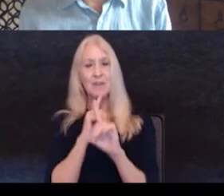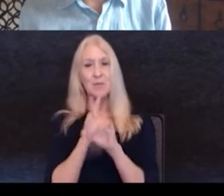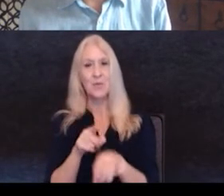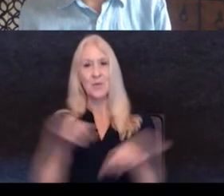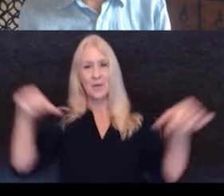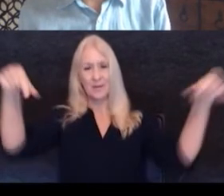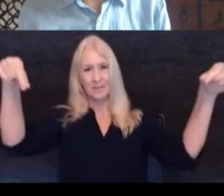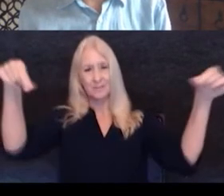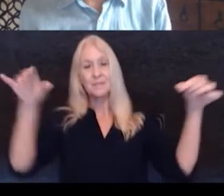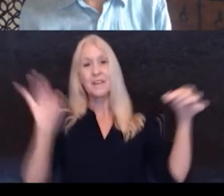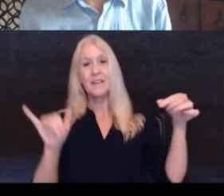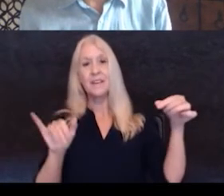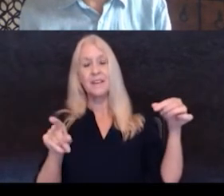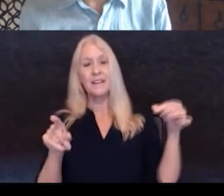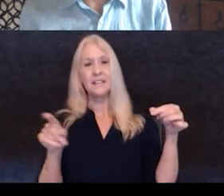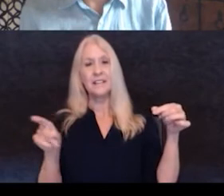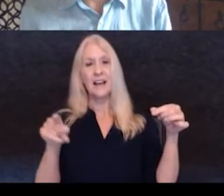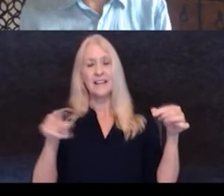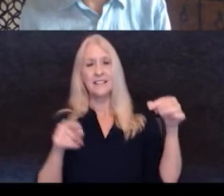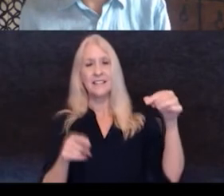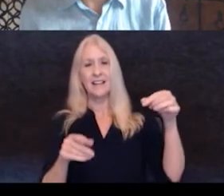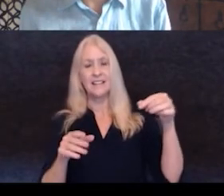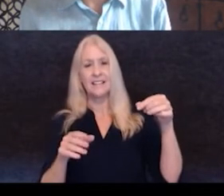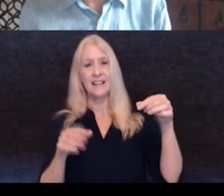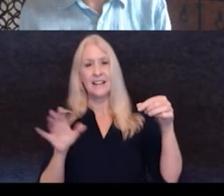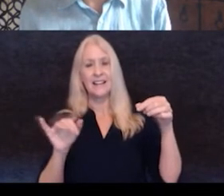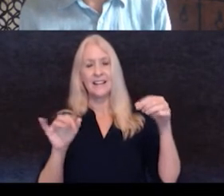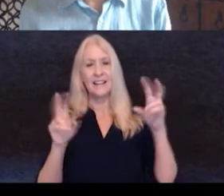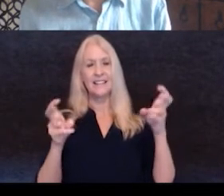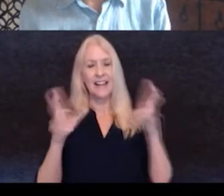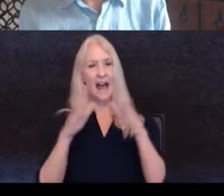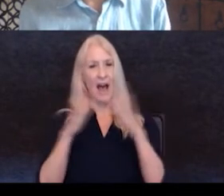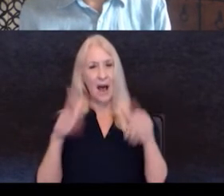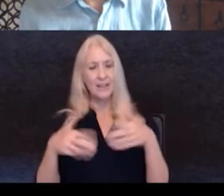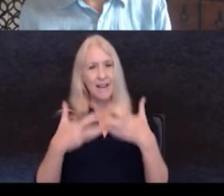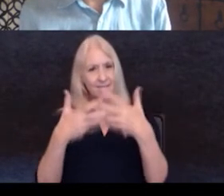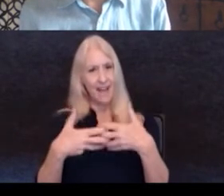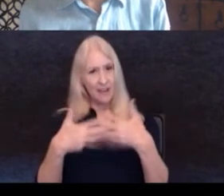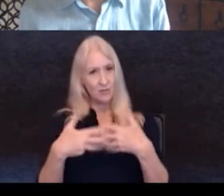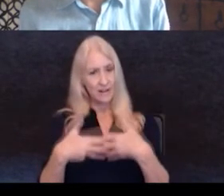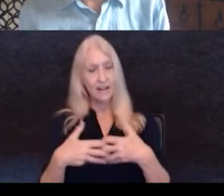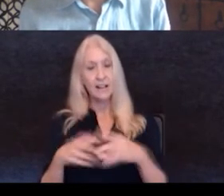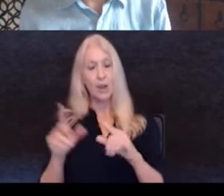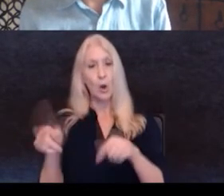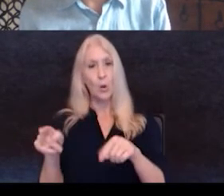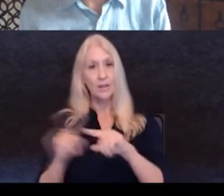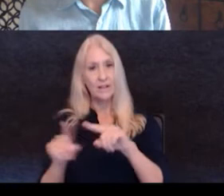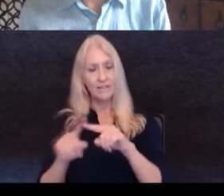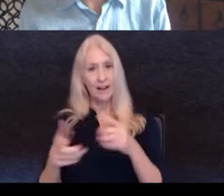it's a, it's a housing factory. Like you go to the houses of these artisans and, and